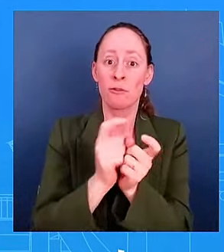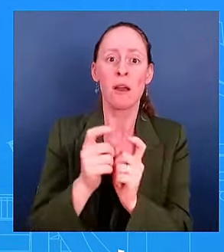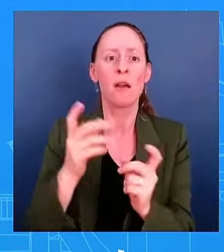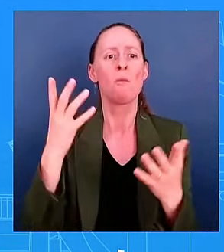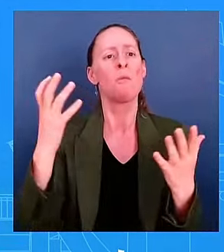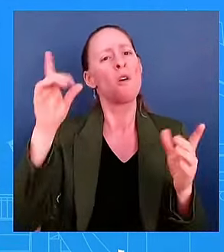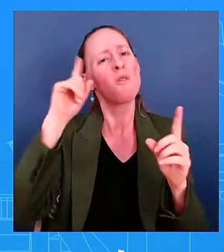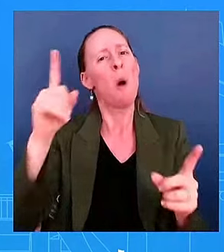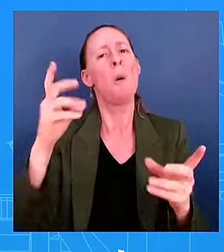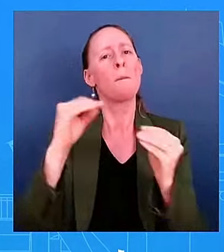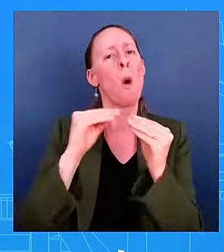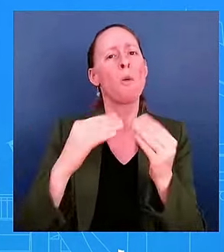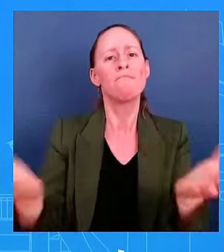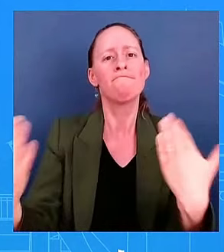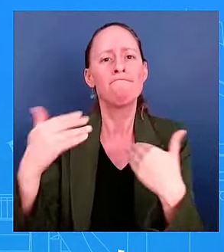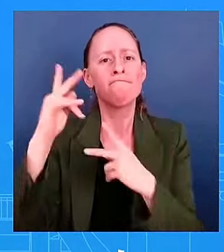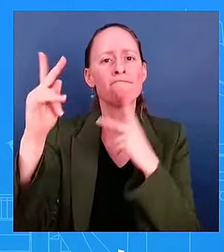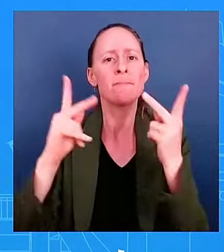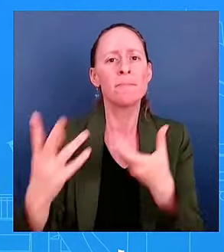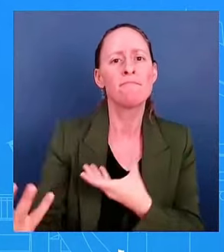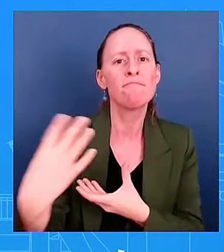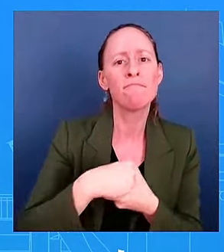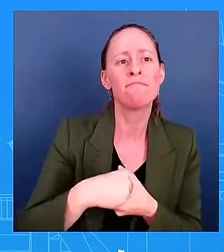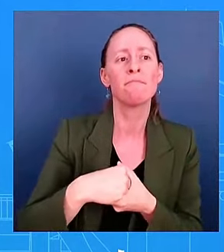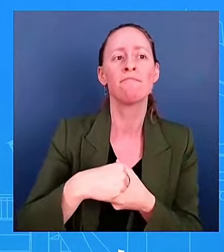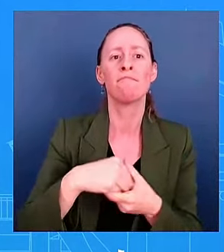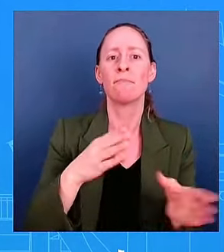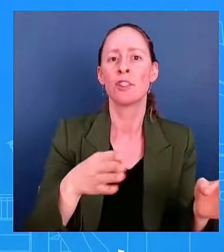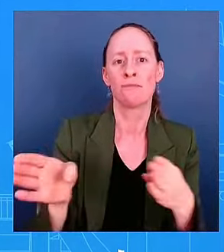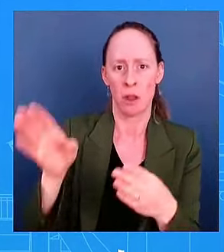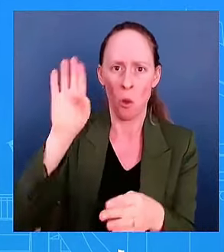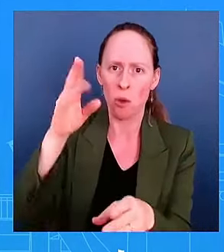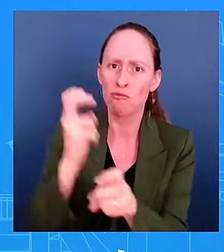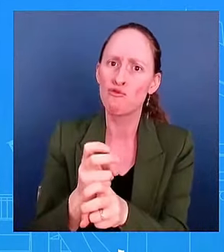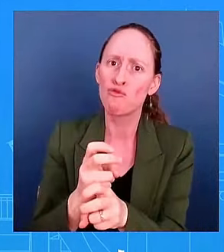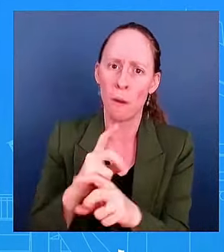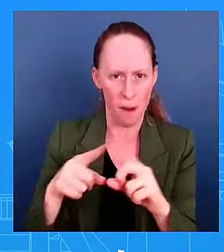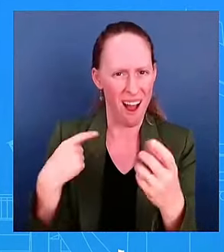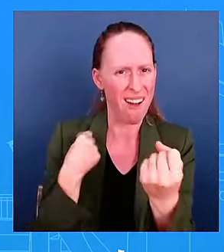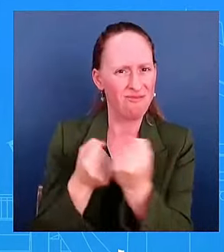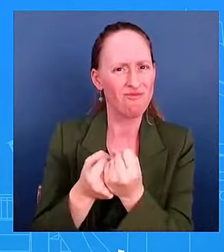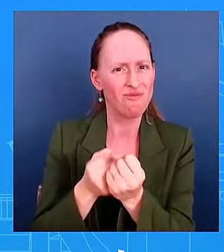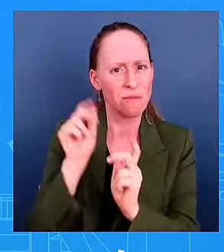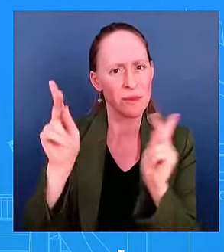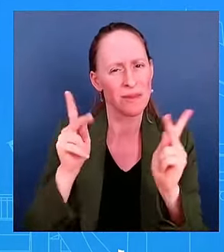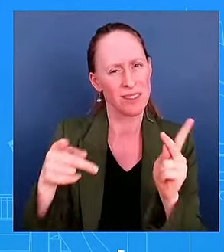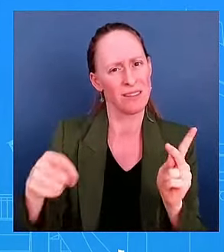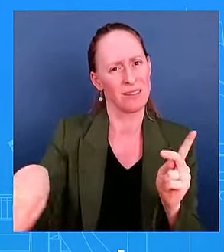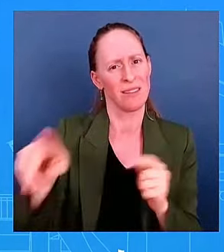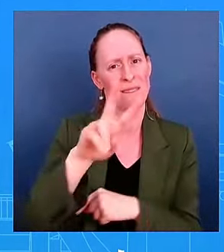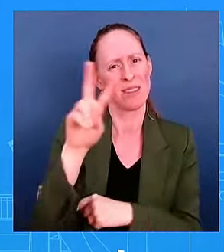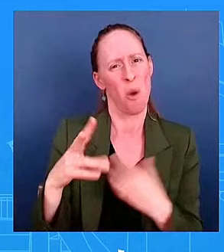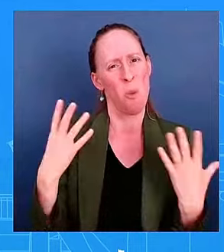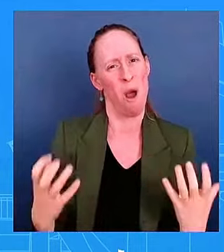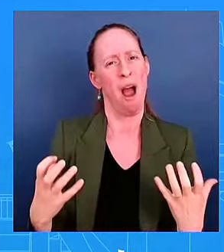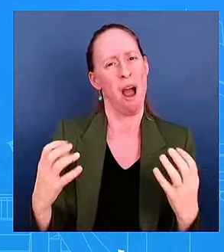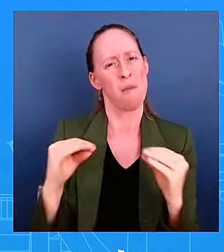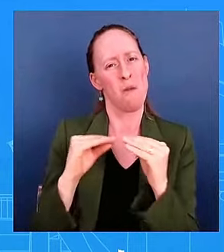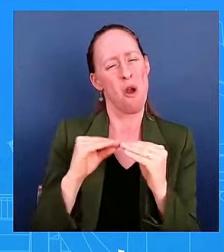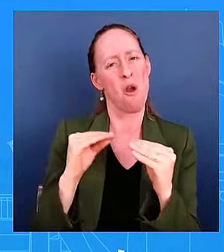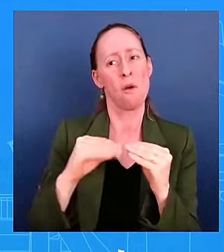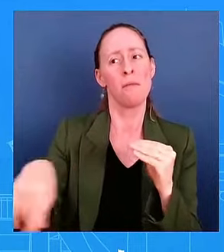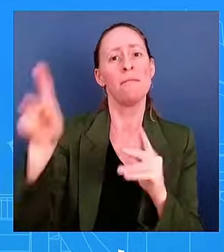supporting the will of the people of Venezuela and a path toward democratic governance via competitive and also inclusive elections.